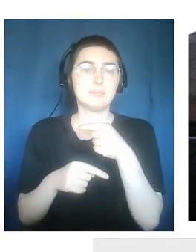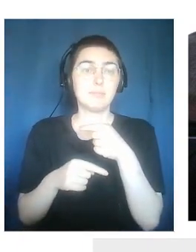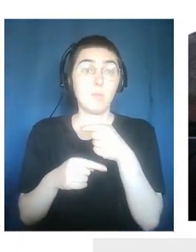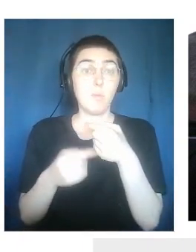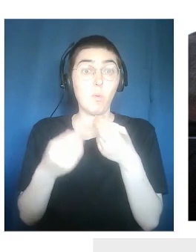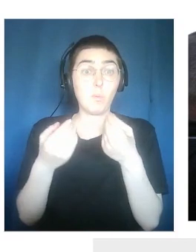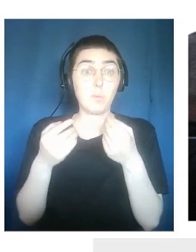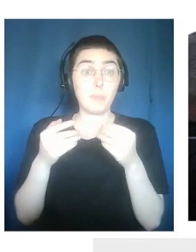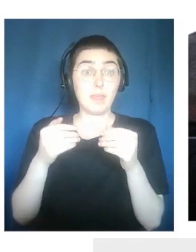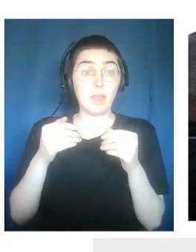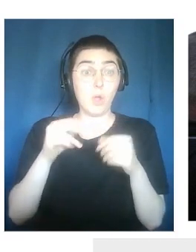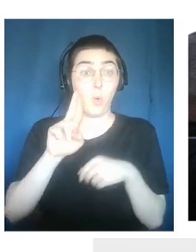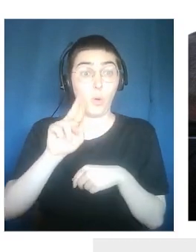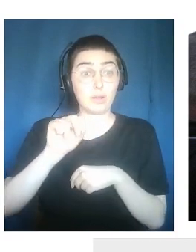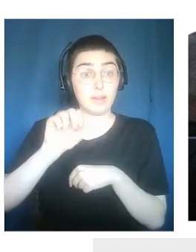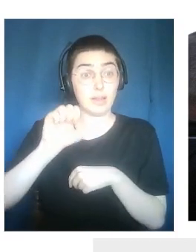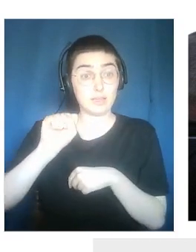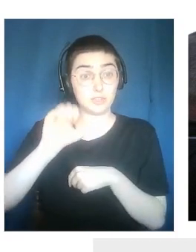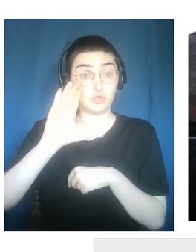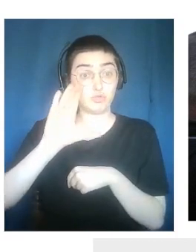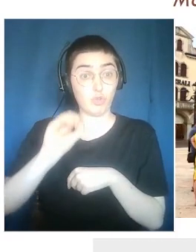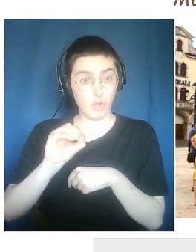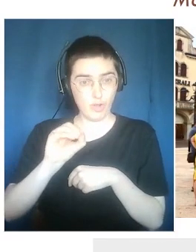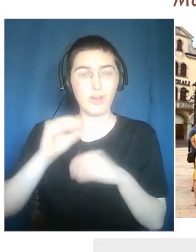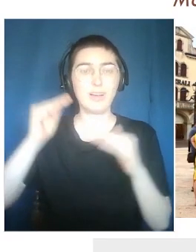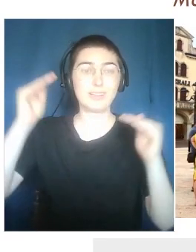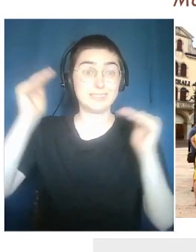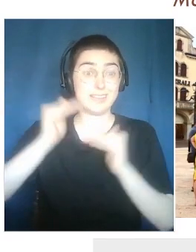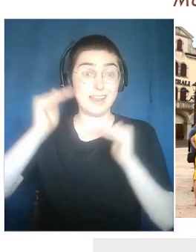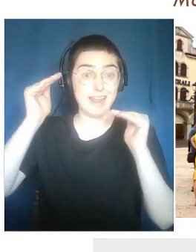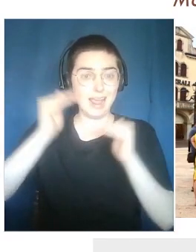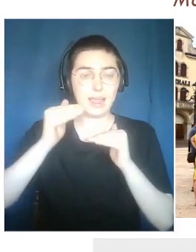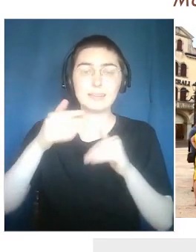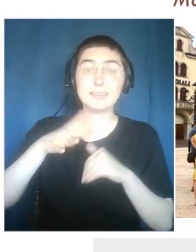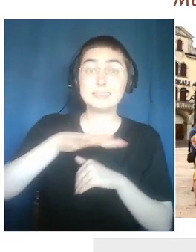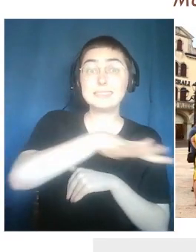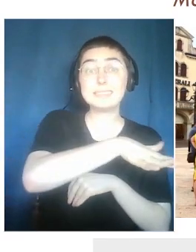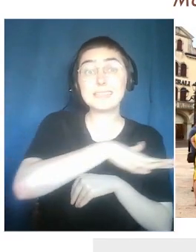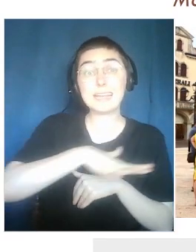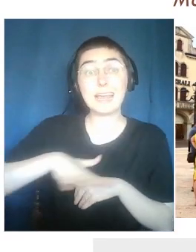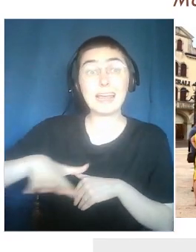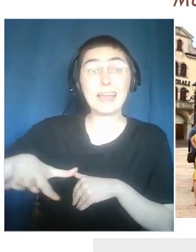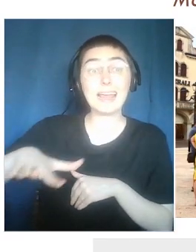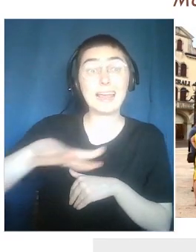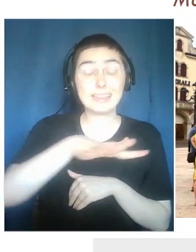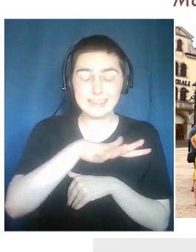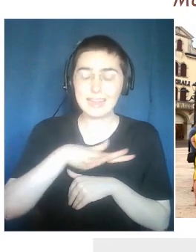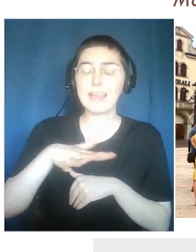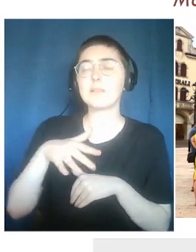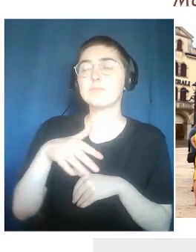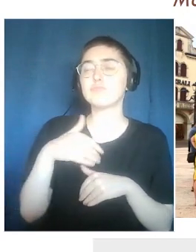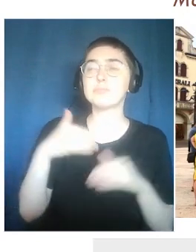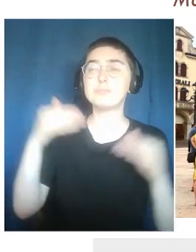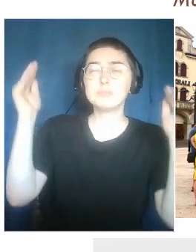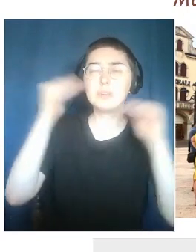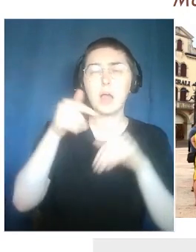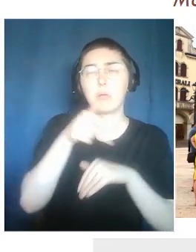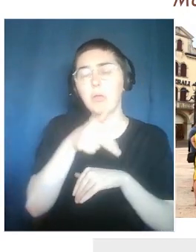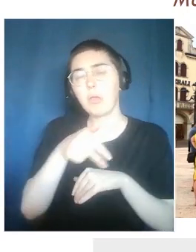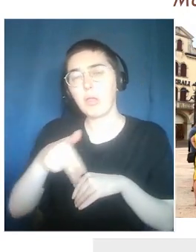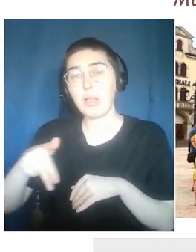Stasera UNESCO, UNESCO tonight, we brought visitors to play